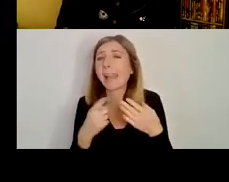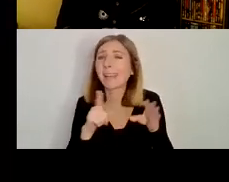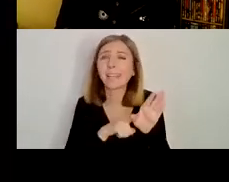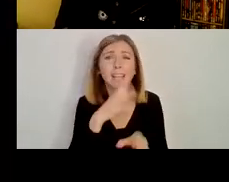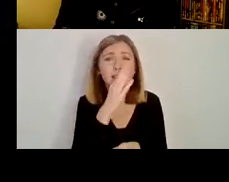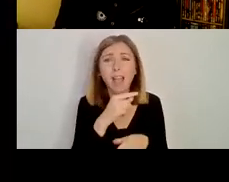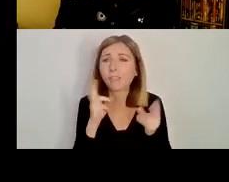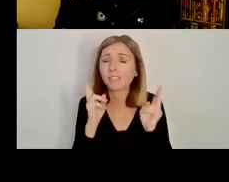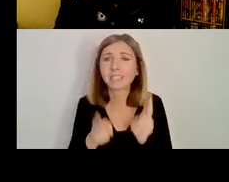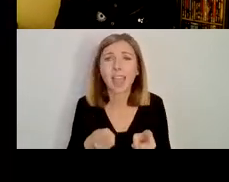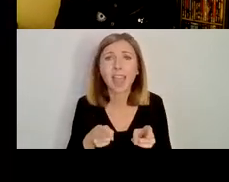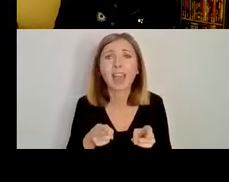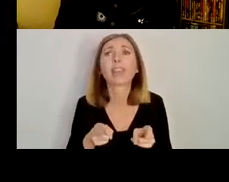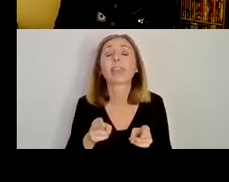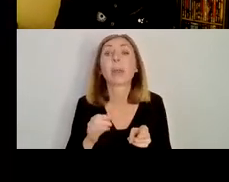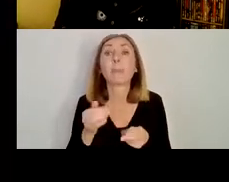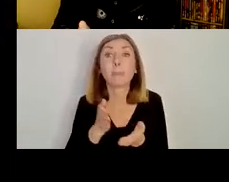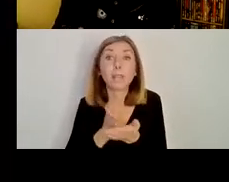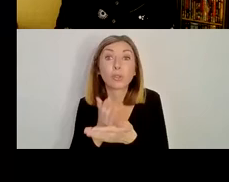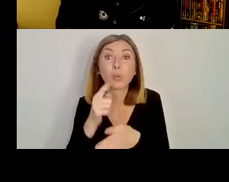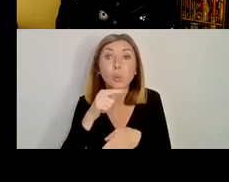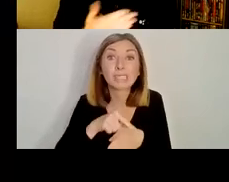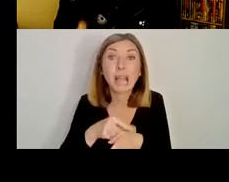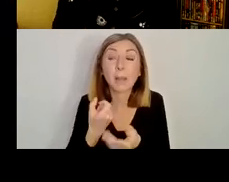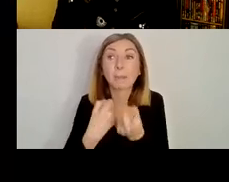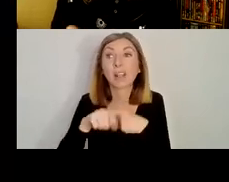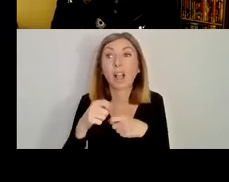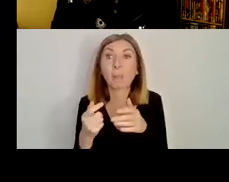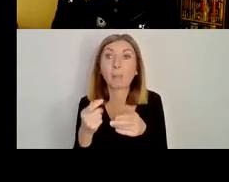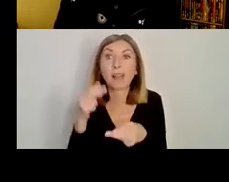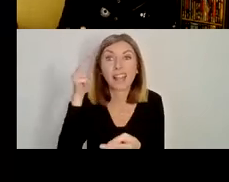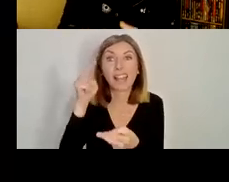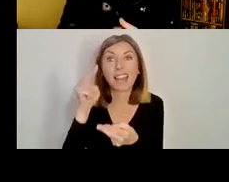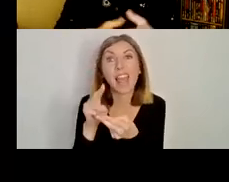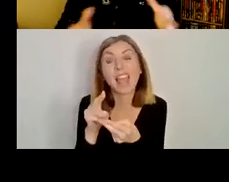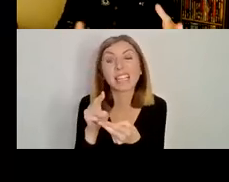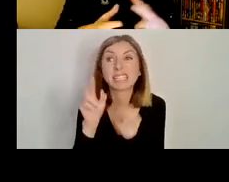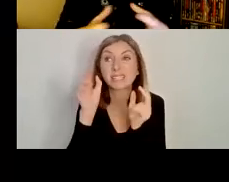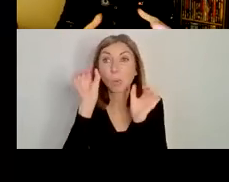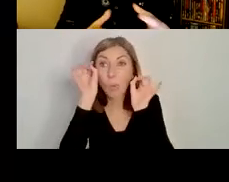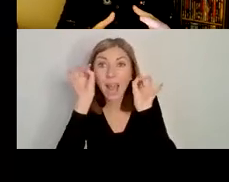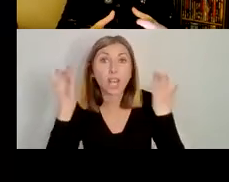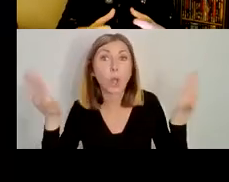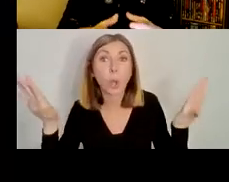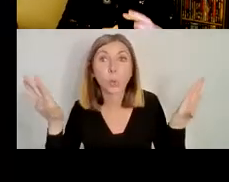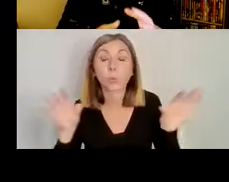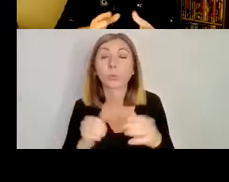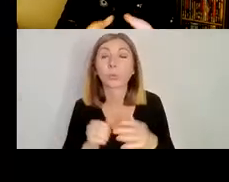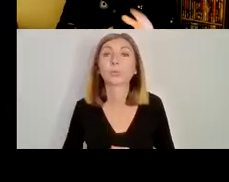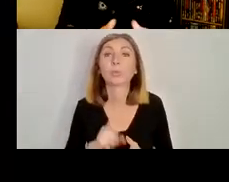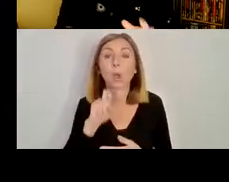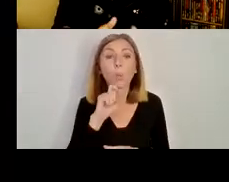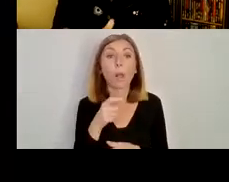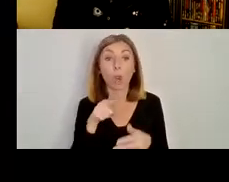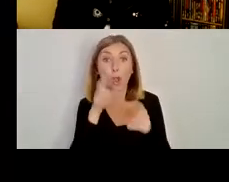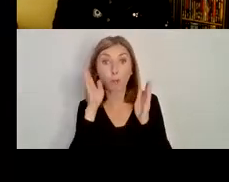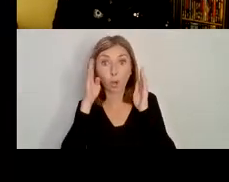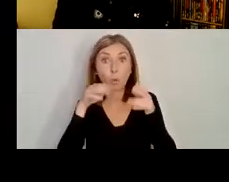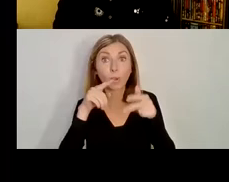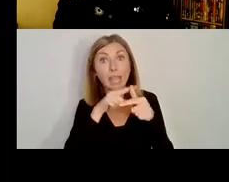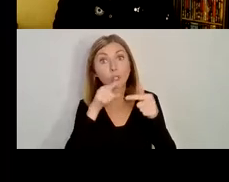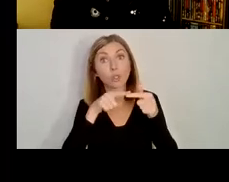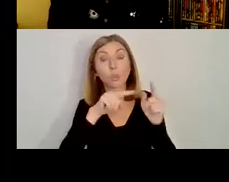may dip, they may become less important over time, or they may become more important. So we'll be looking at two saints that have that sort of